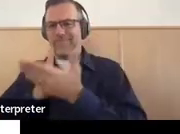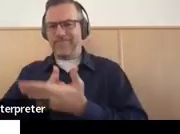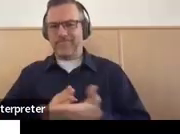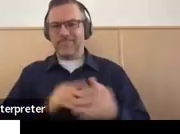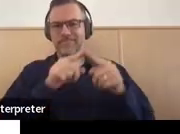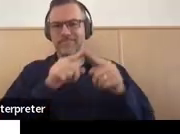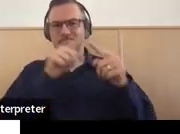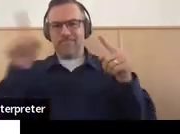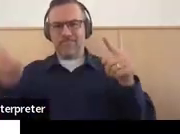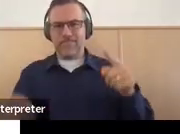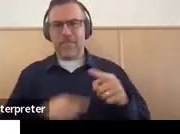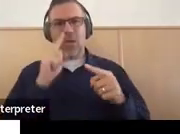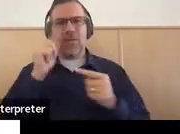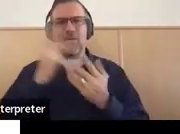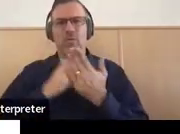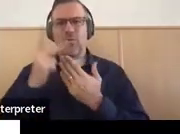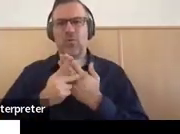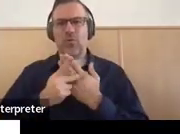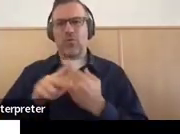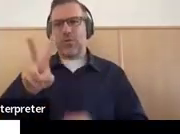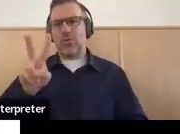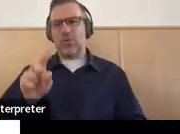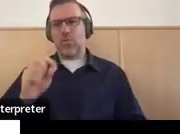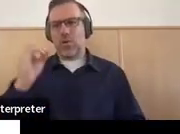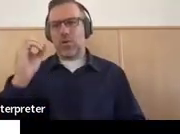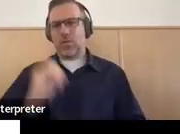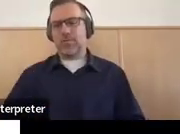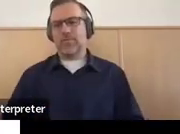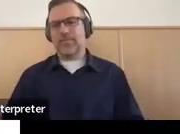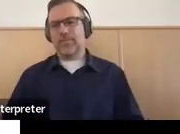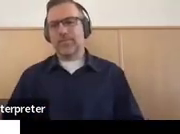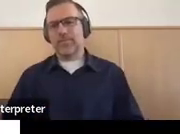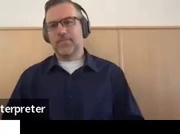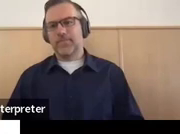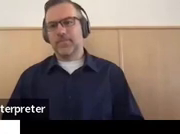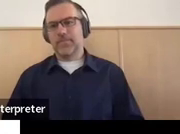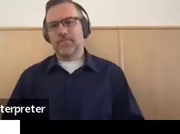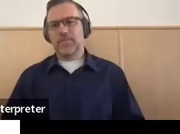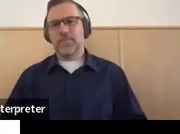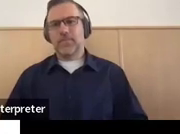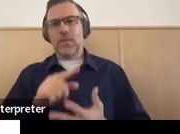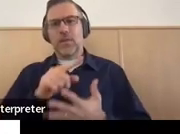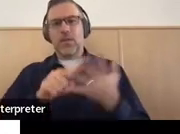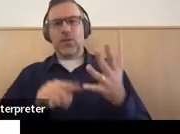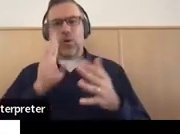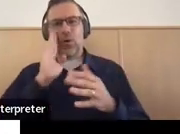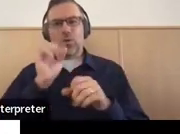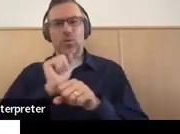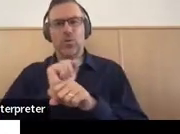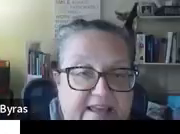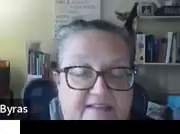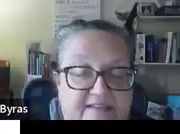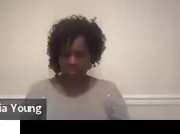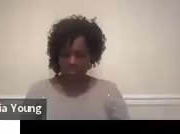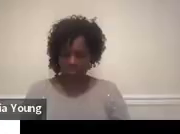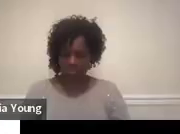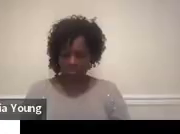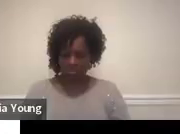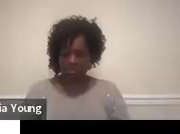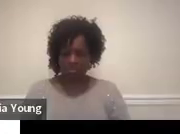.0. So these are the pieces that work together to make a